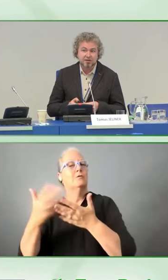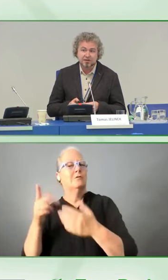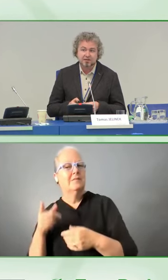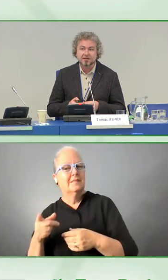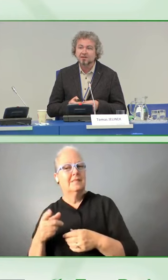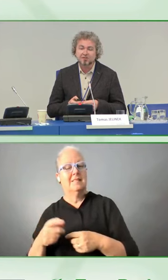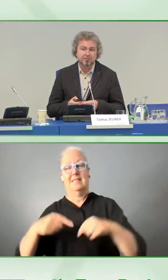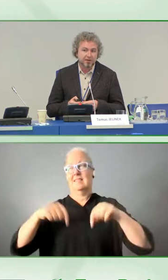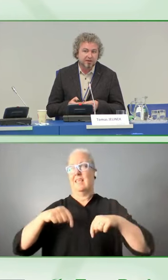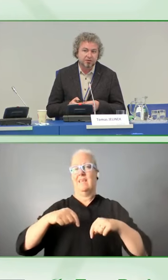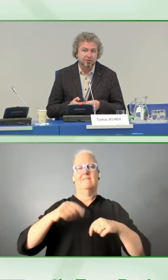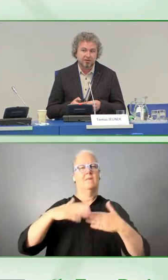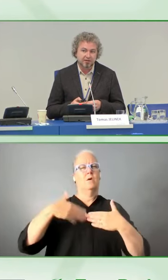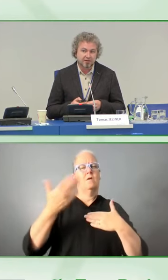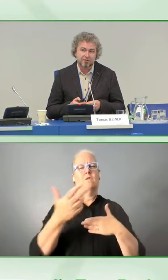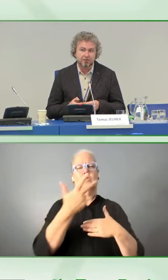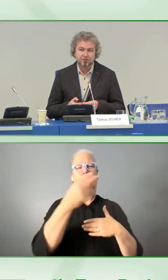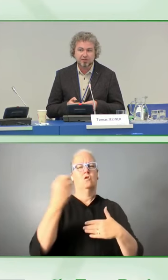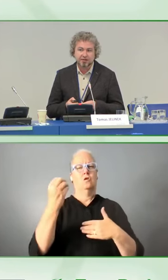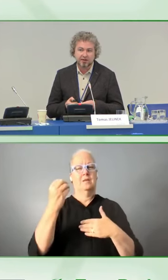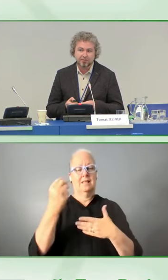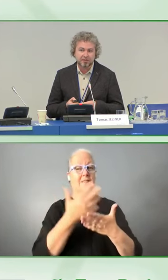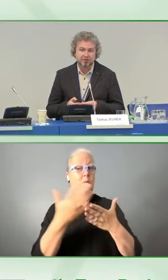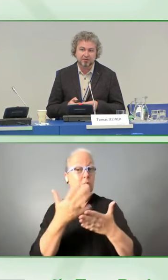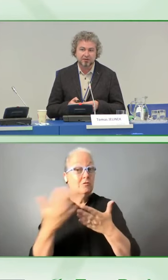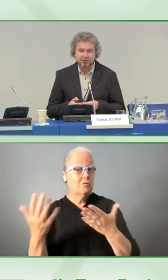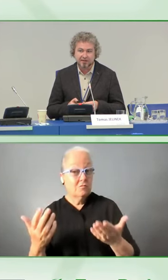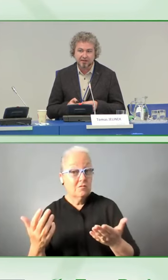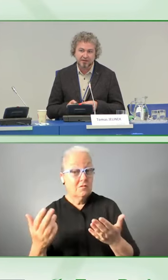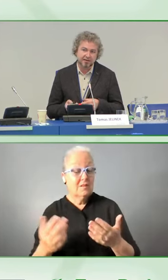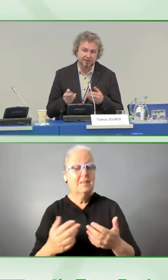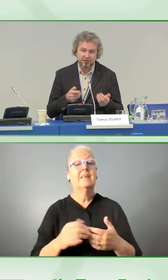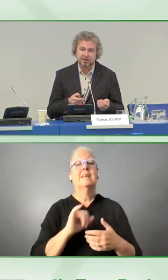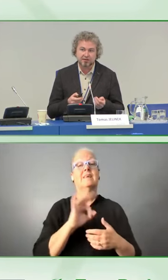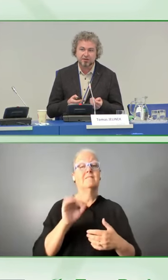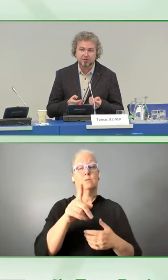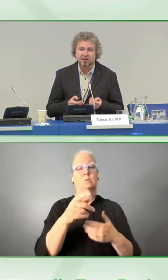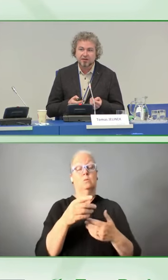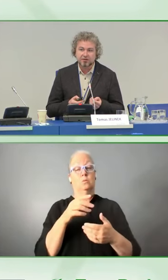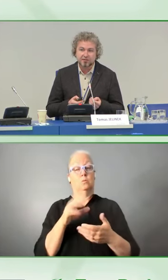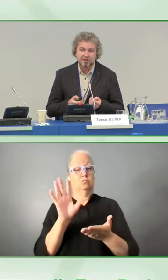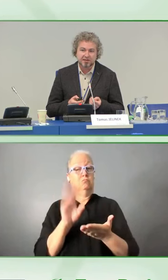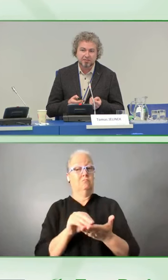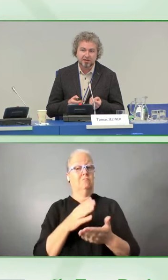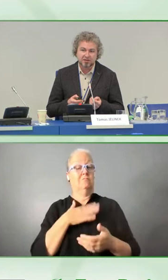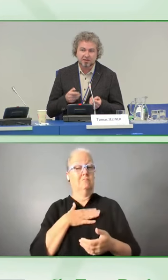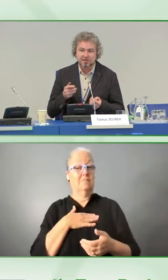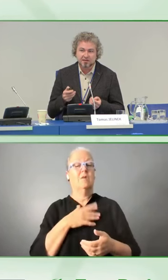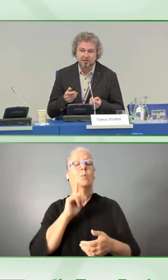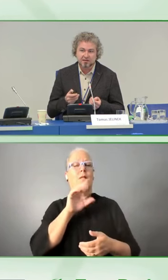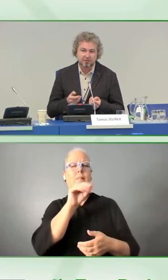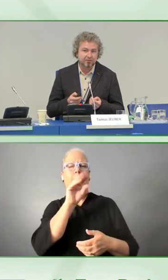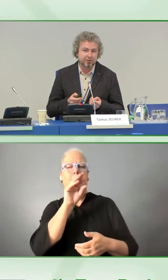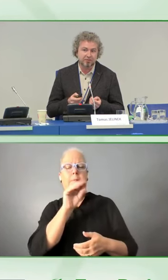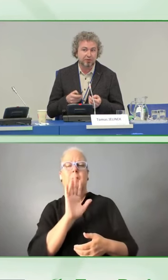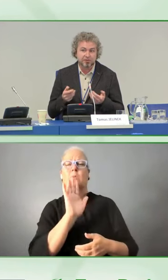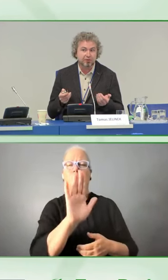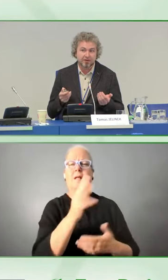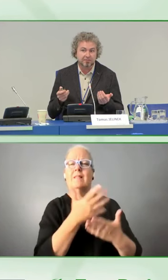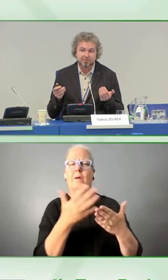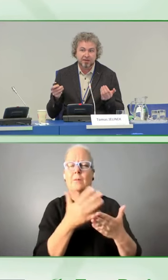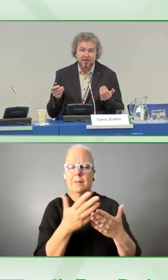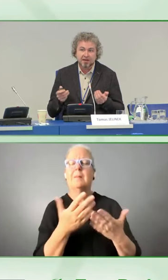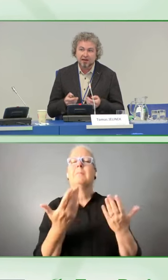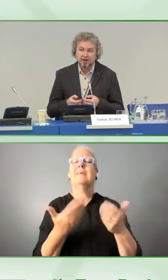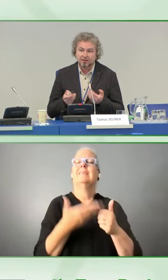30 languages. So I'm pretty sure that if you use our app, it will be talking in your language, which makes it much easier for the